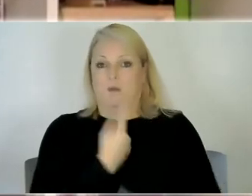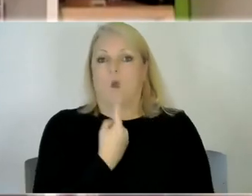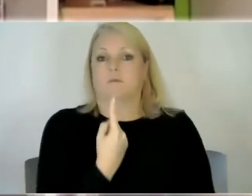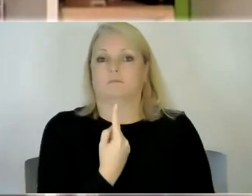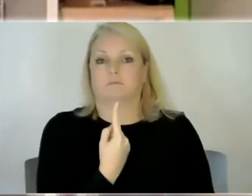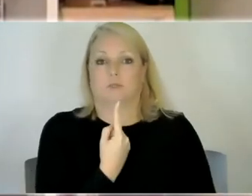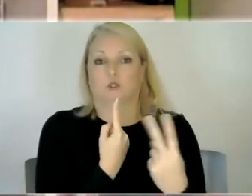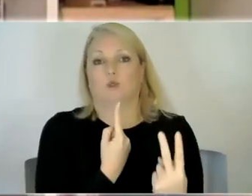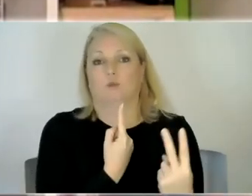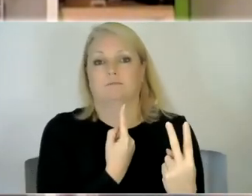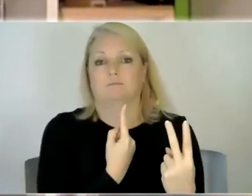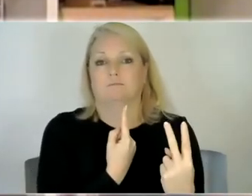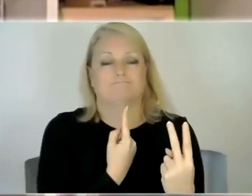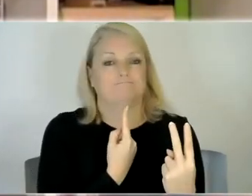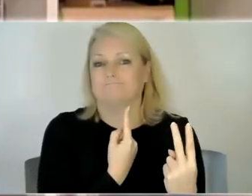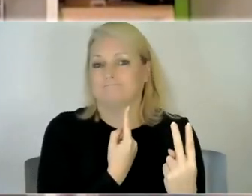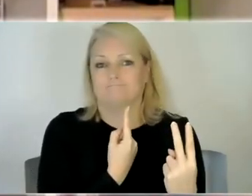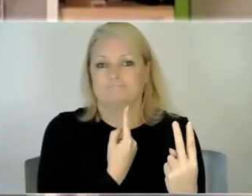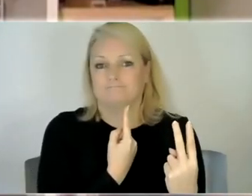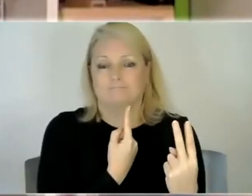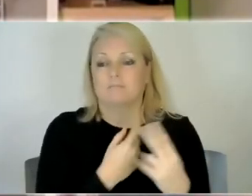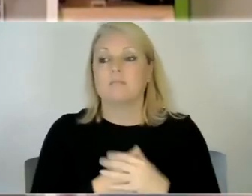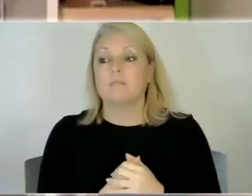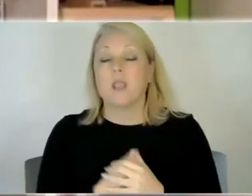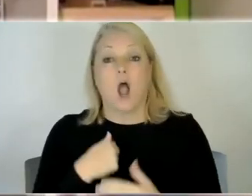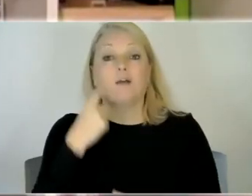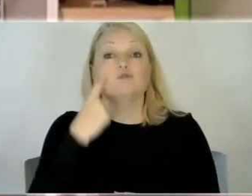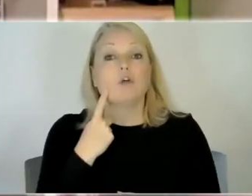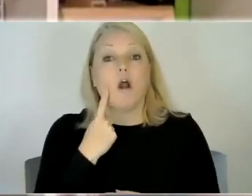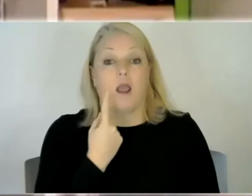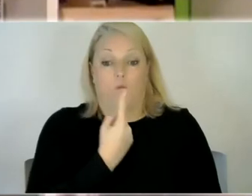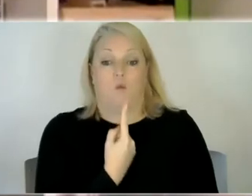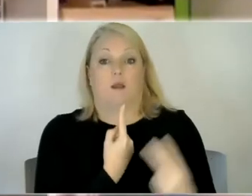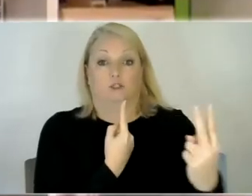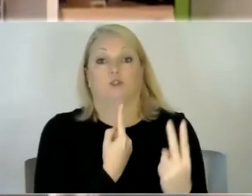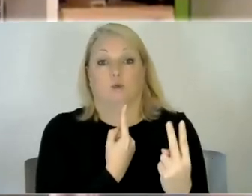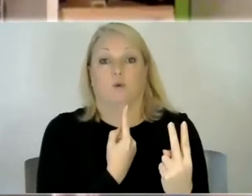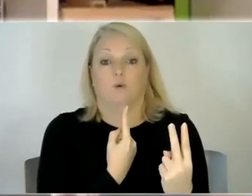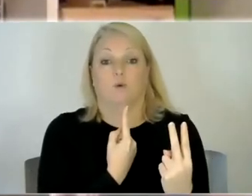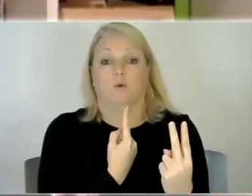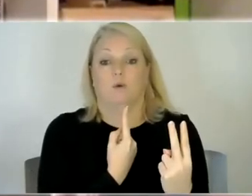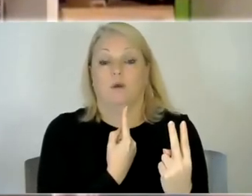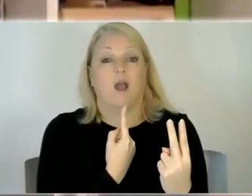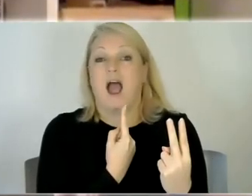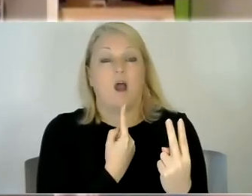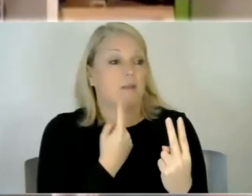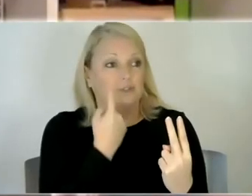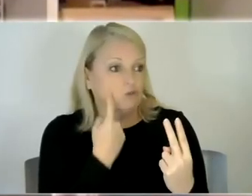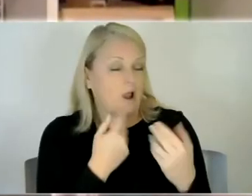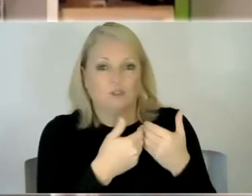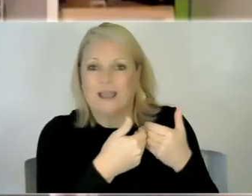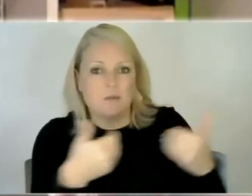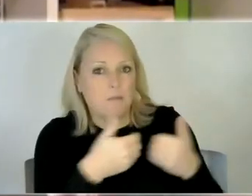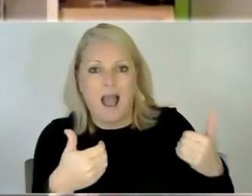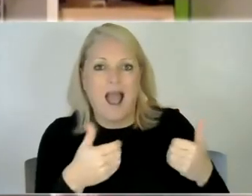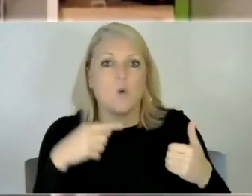them uh and when i have done it here it's it's just trying to keep them apart you know one upstairs one